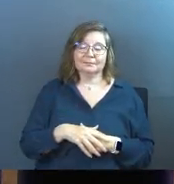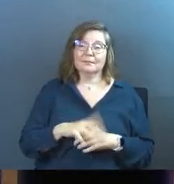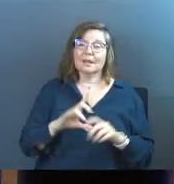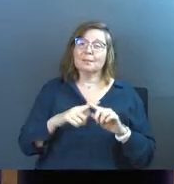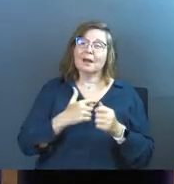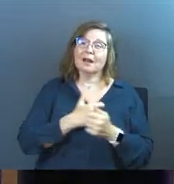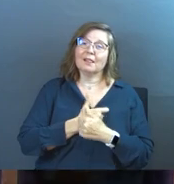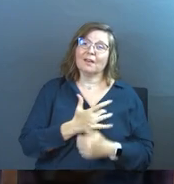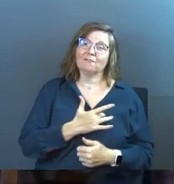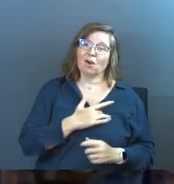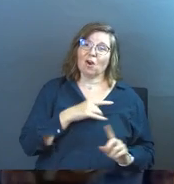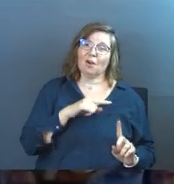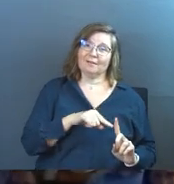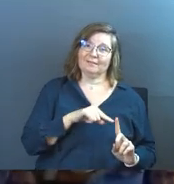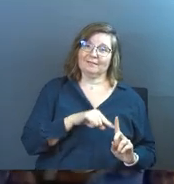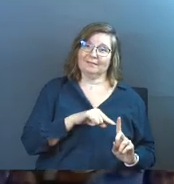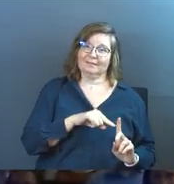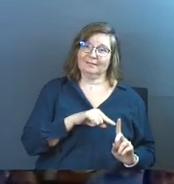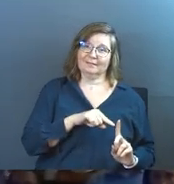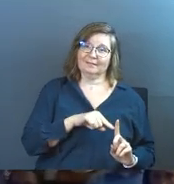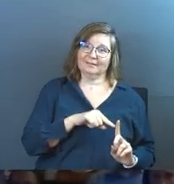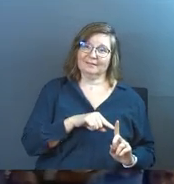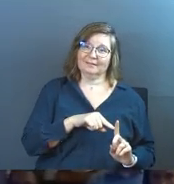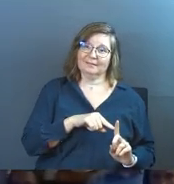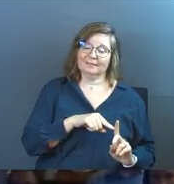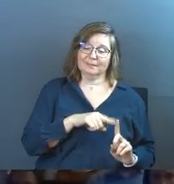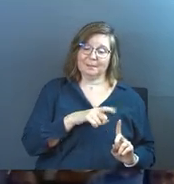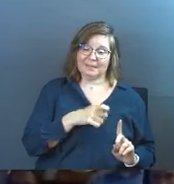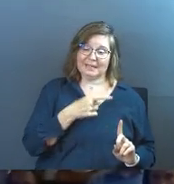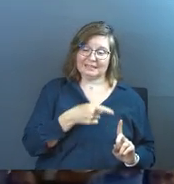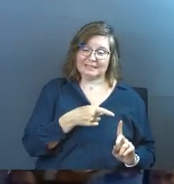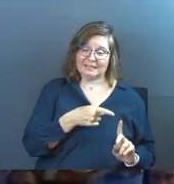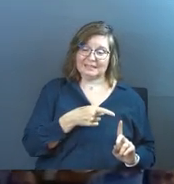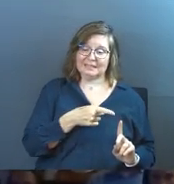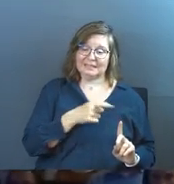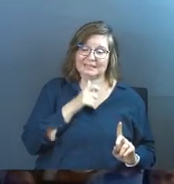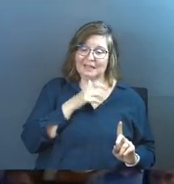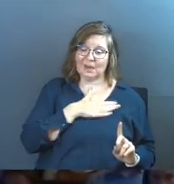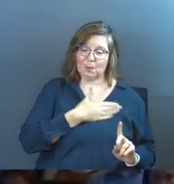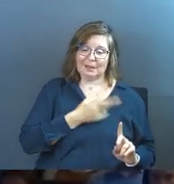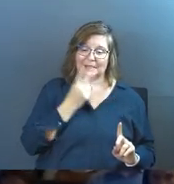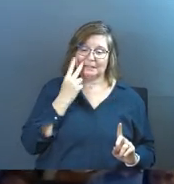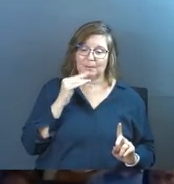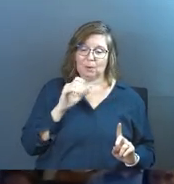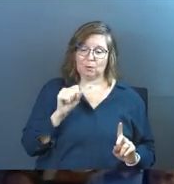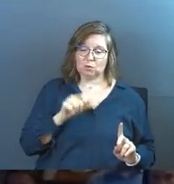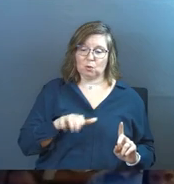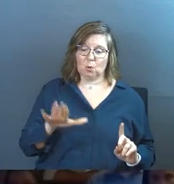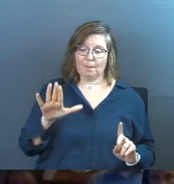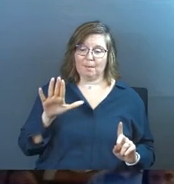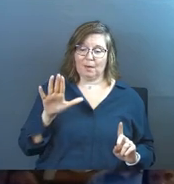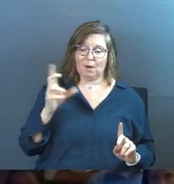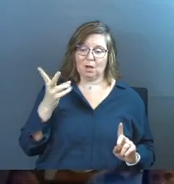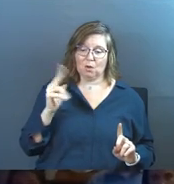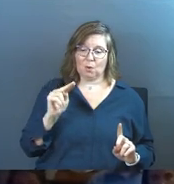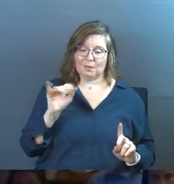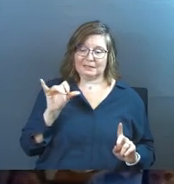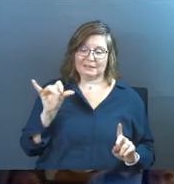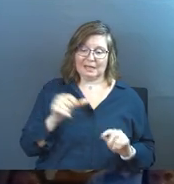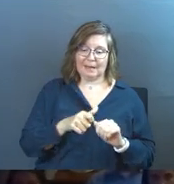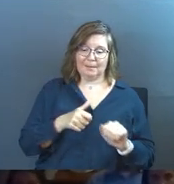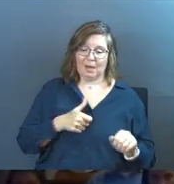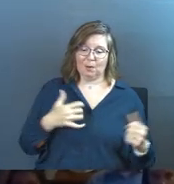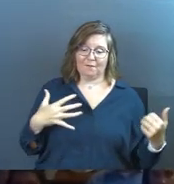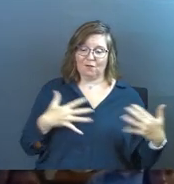But I love the heart of this guy because he is unwilling to see Moses go up the mountain on his own and to stay